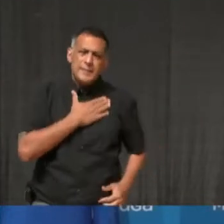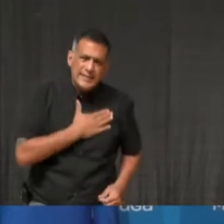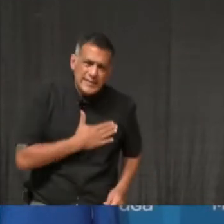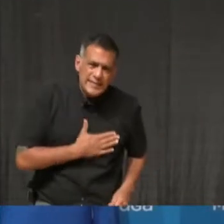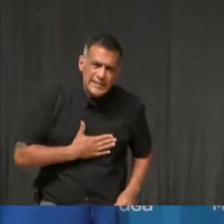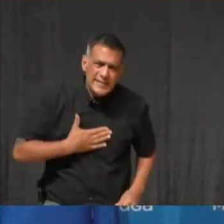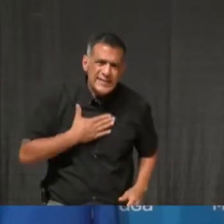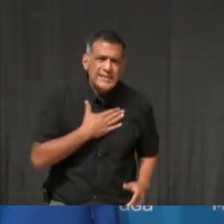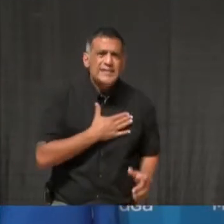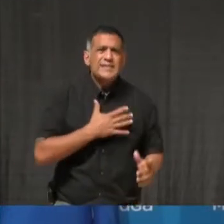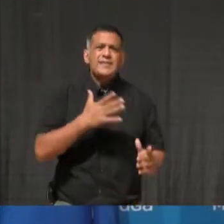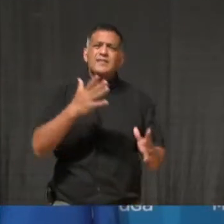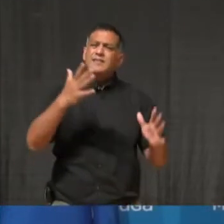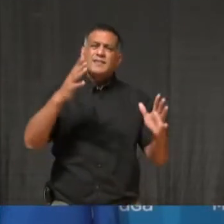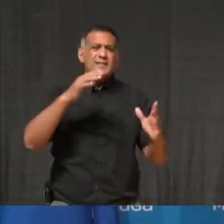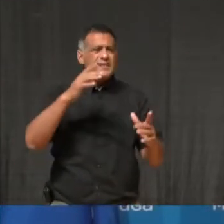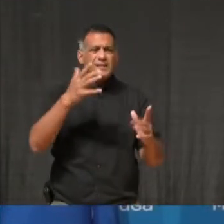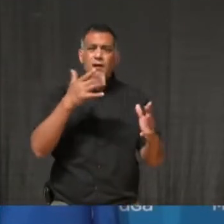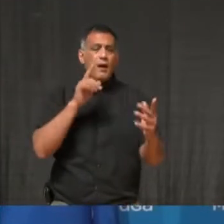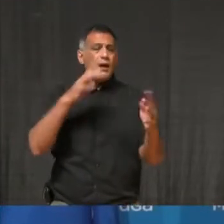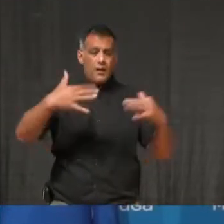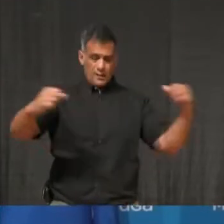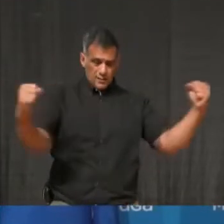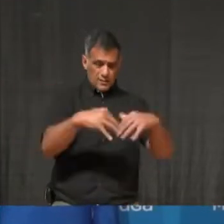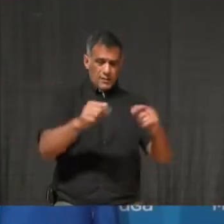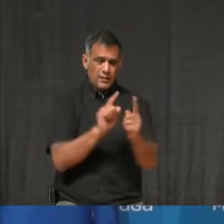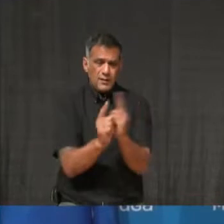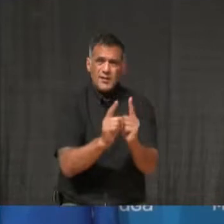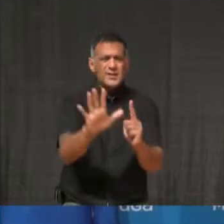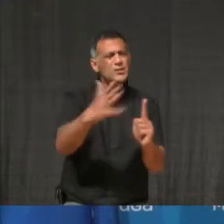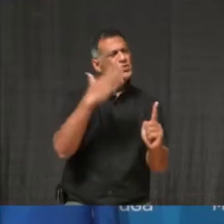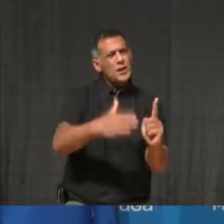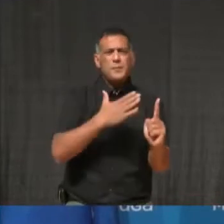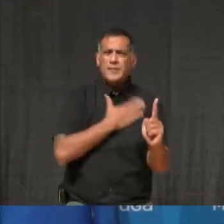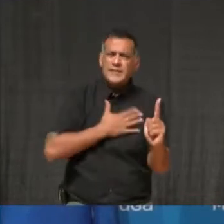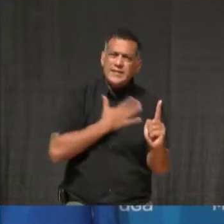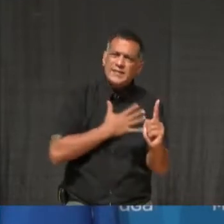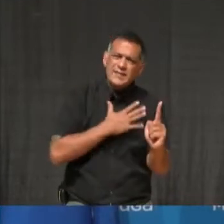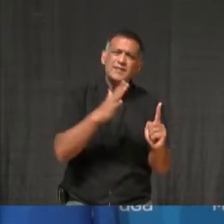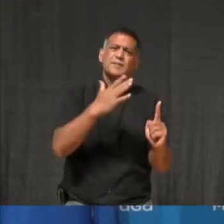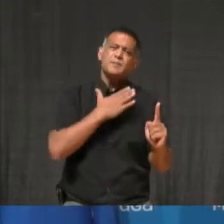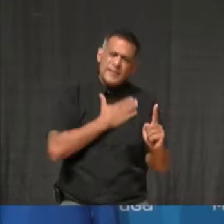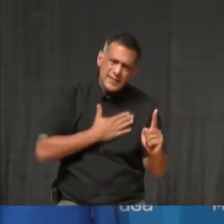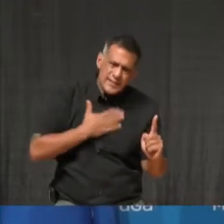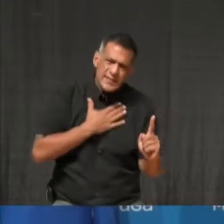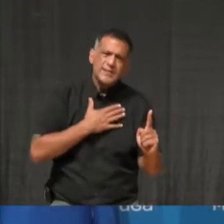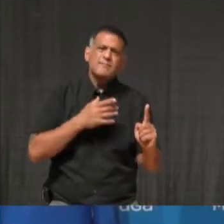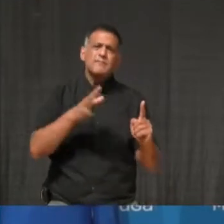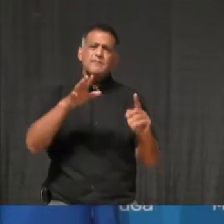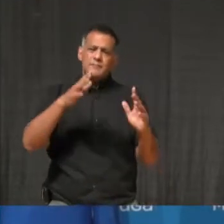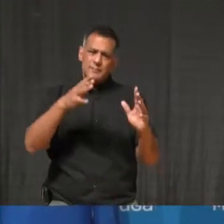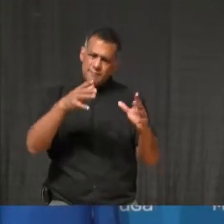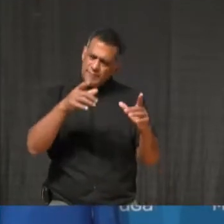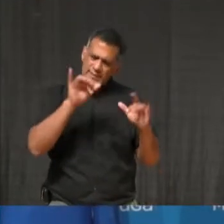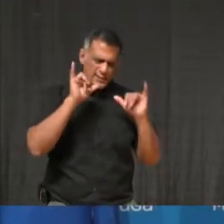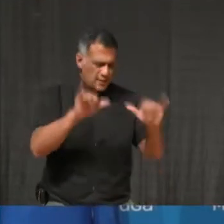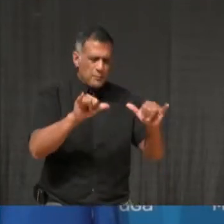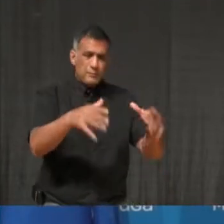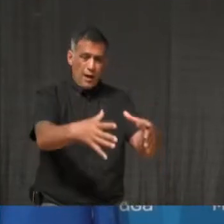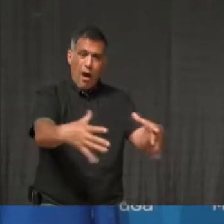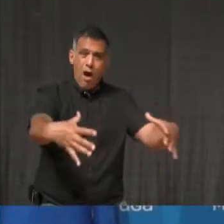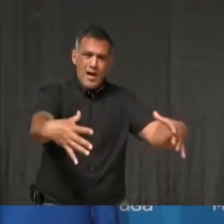Do your best to keep it to those in your immediate family, your immediate household and your essential supports.